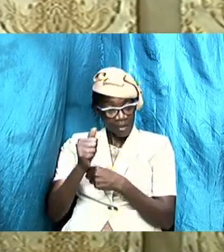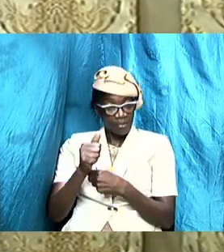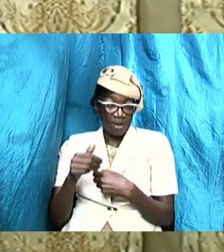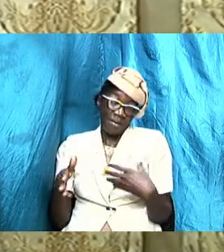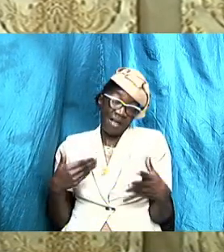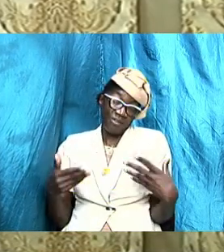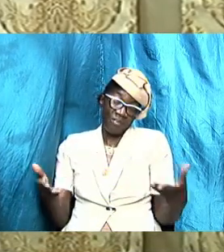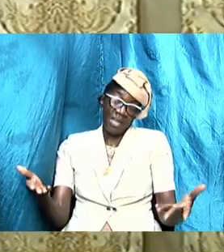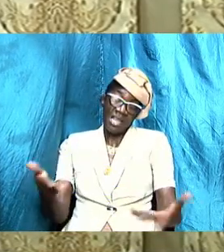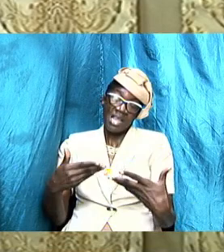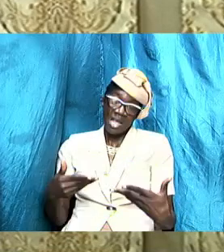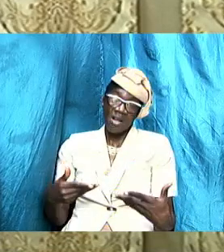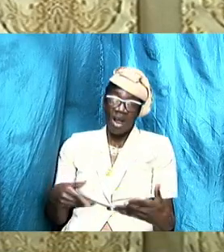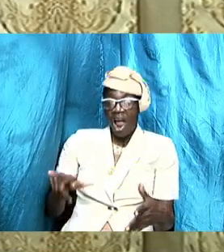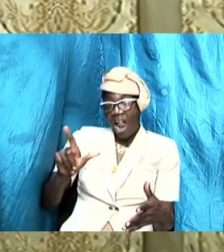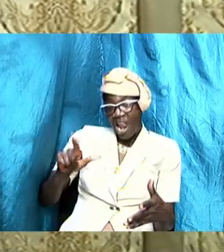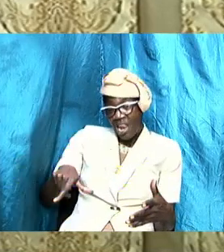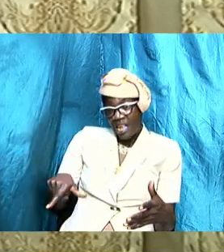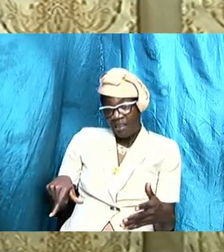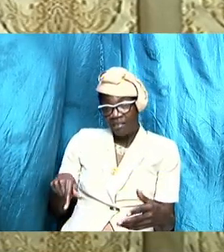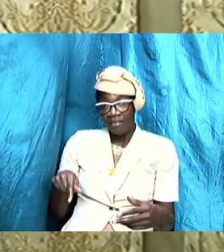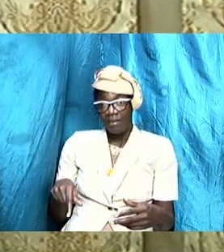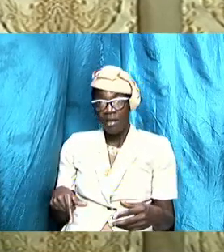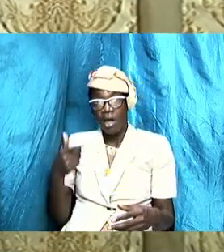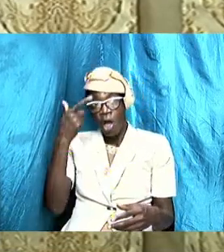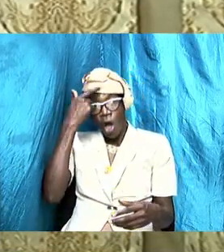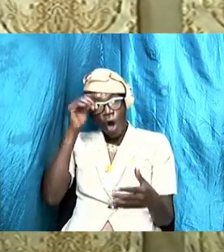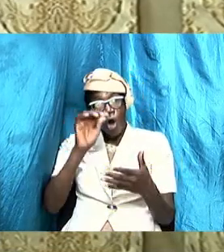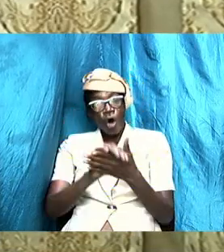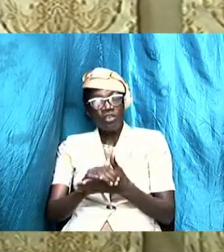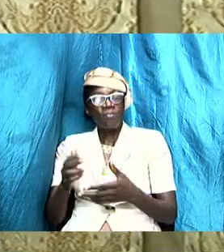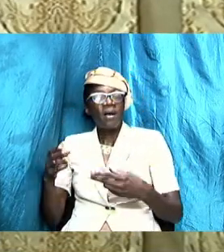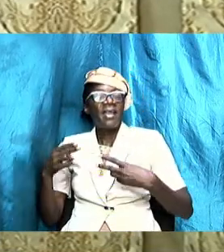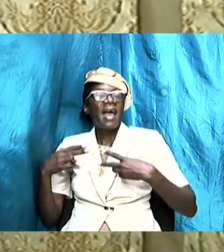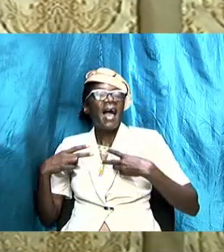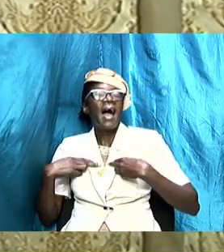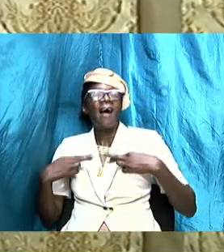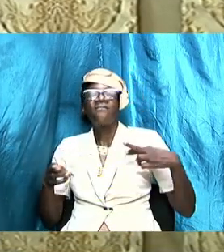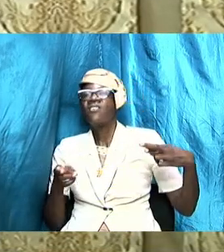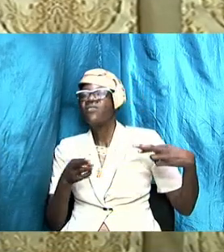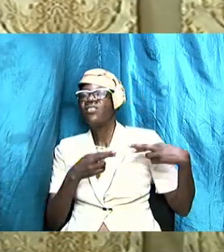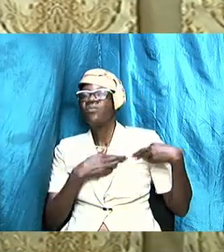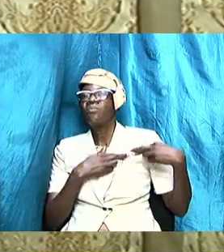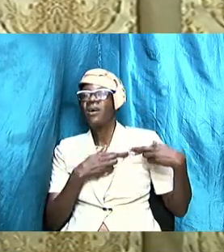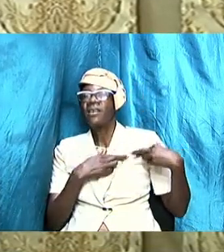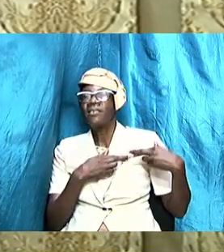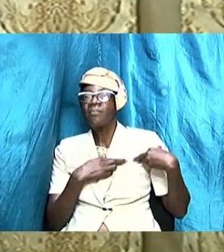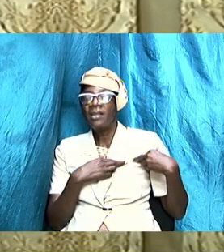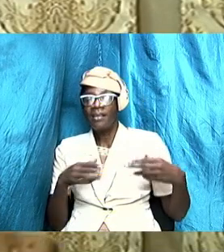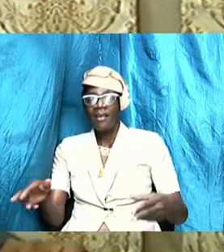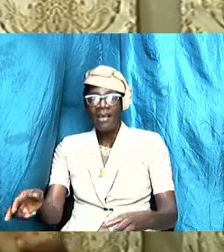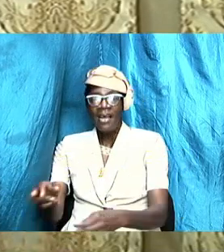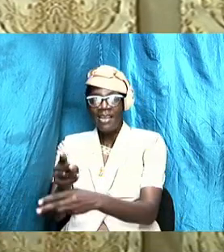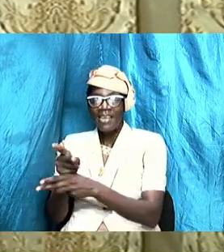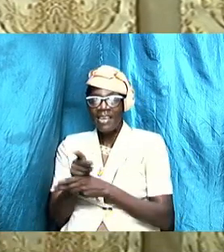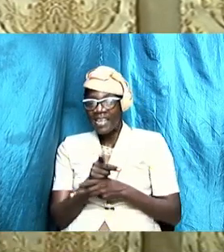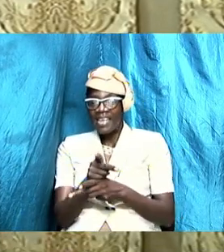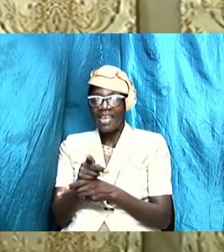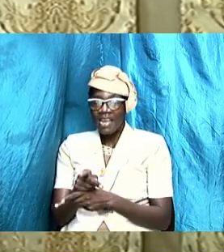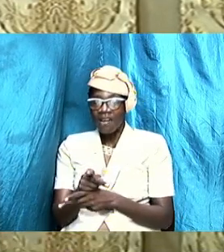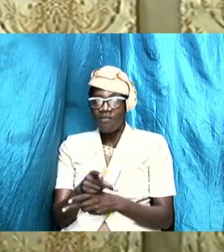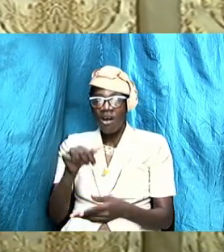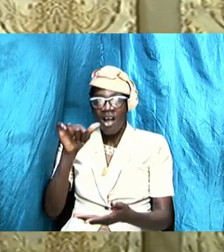because you have a responsibility to take care of that family that you are now the